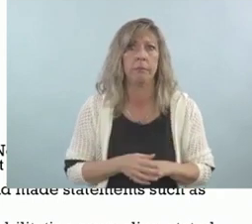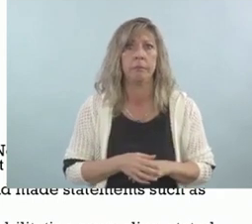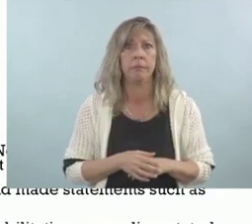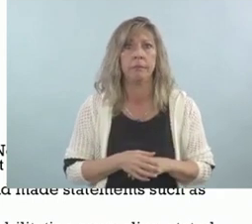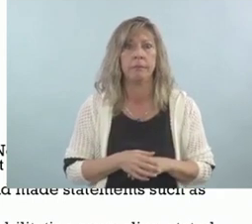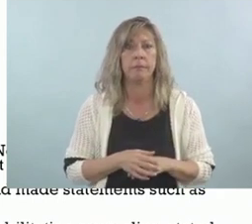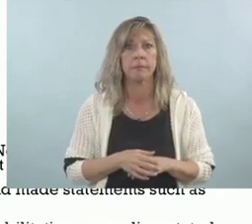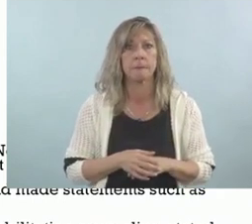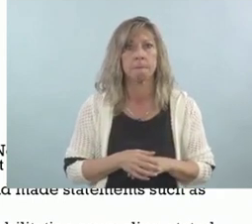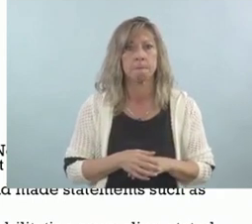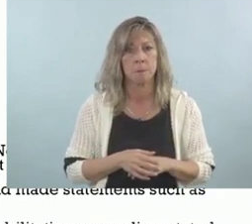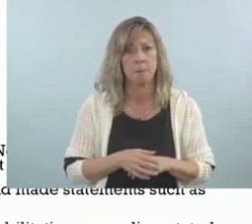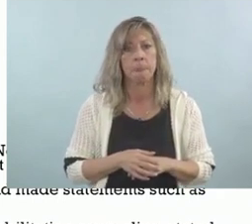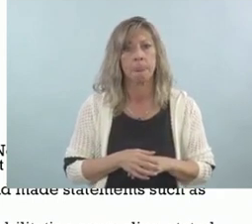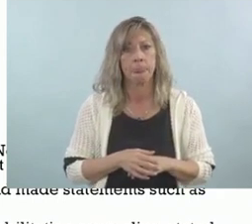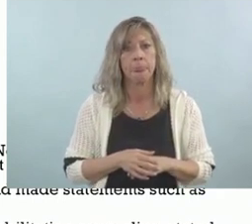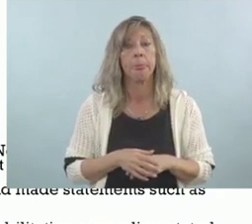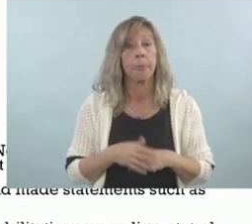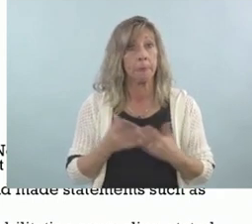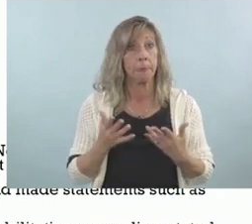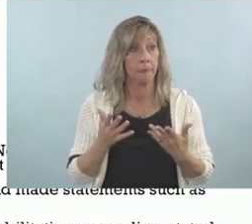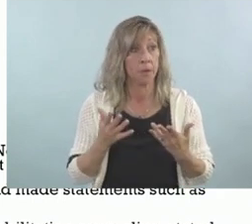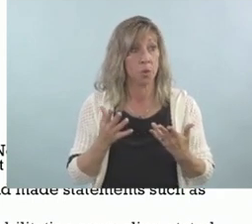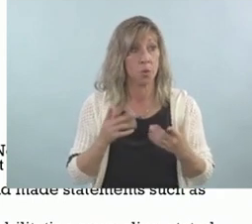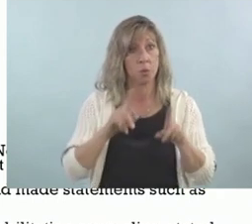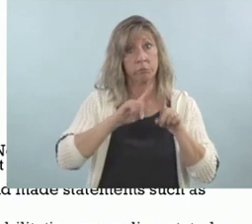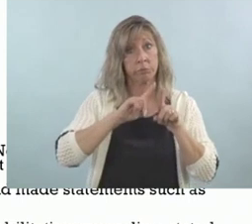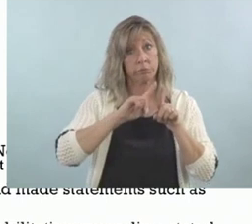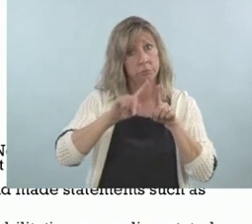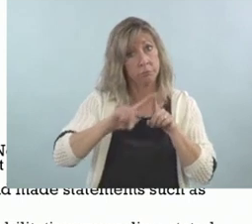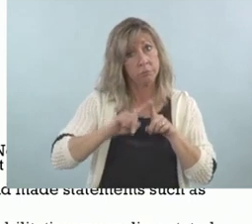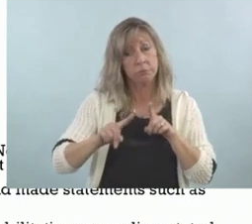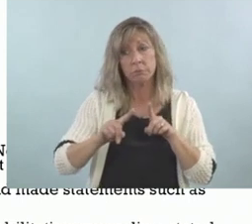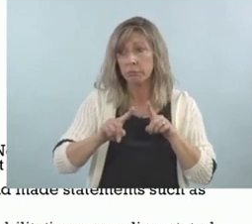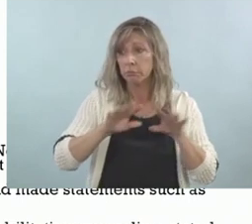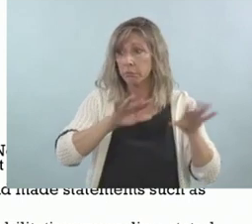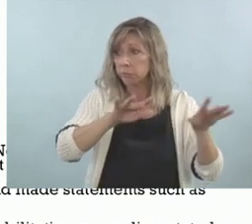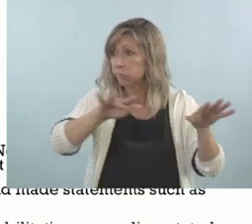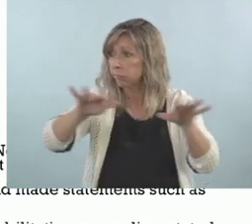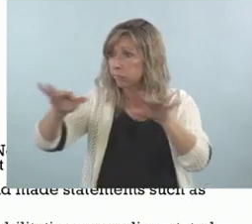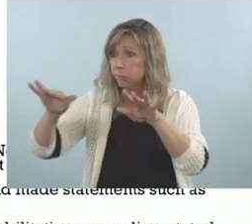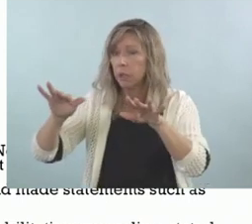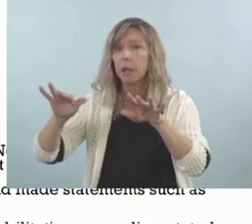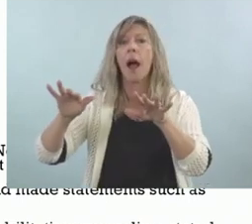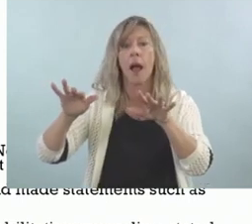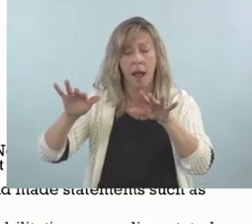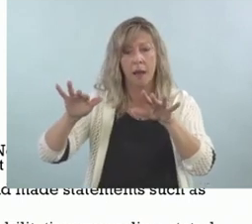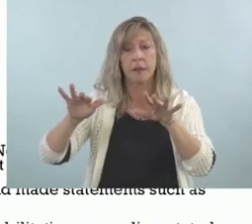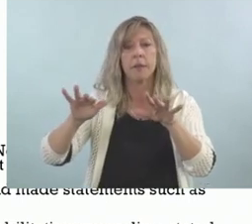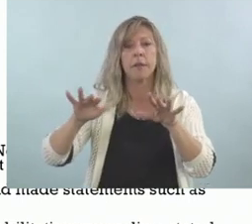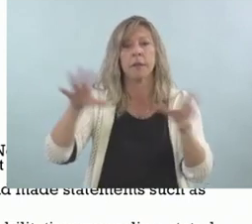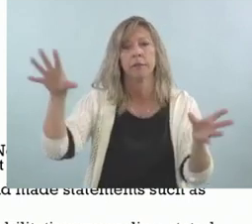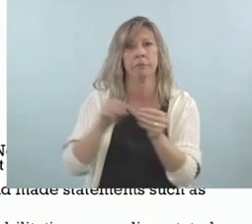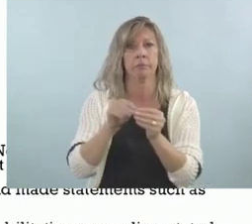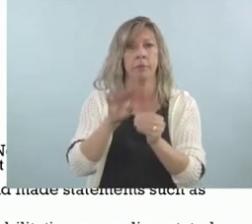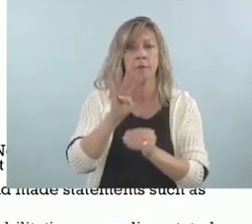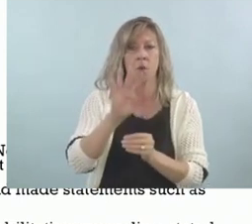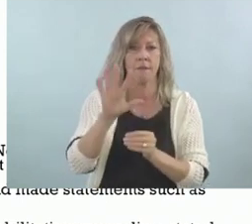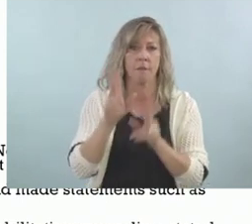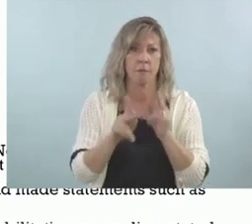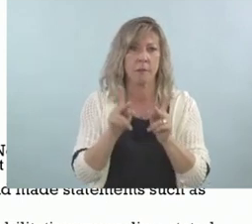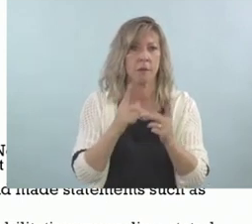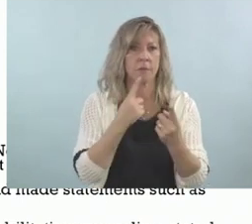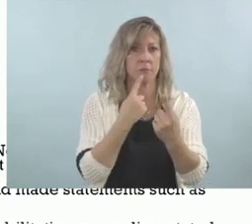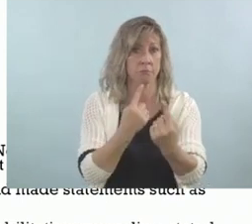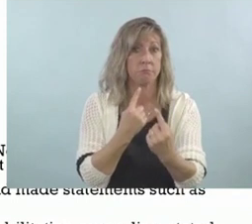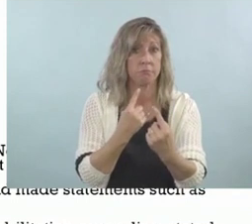And through using all those networks, we were able to get 45 people to respond. Now, I sent